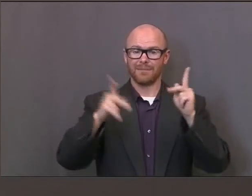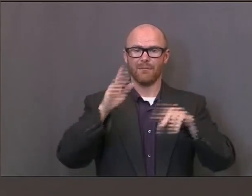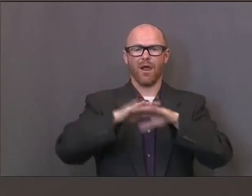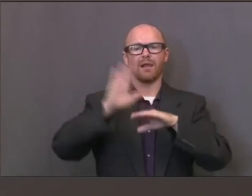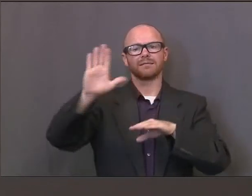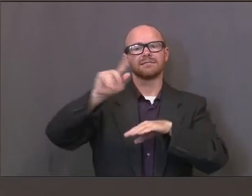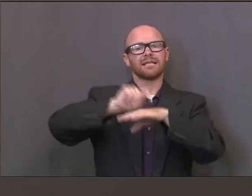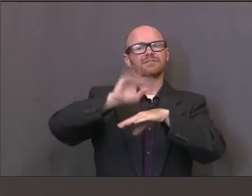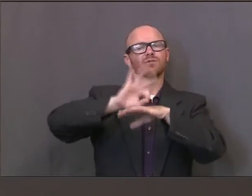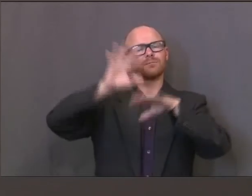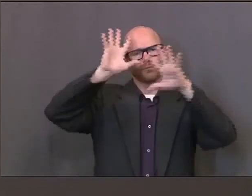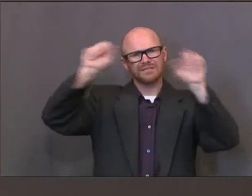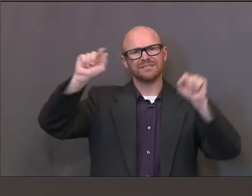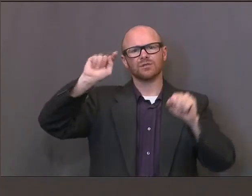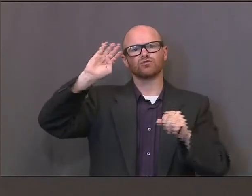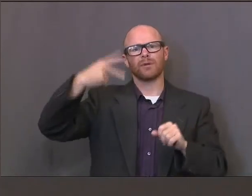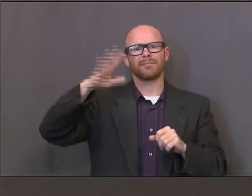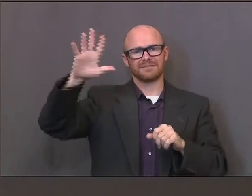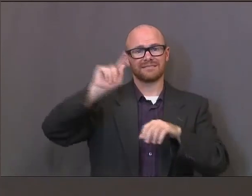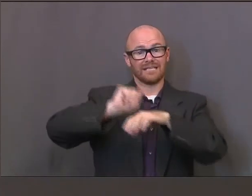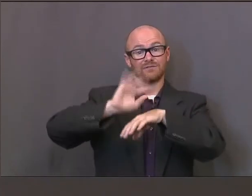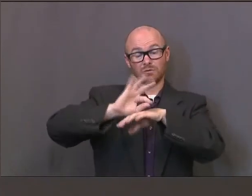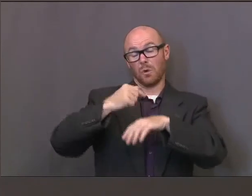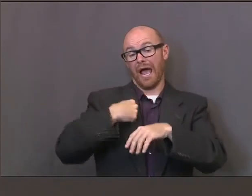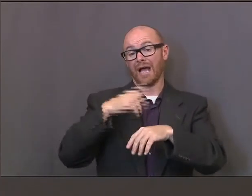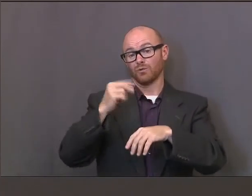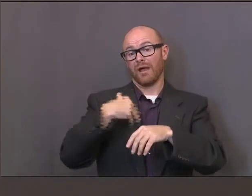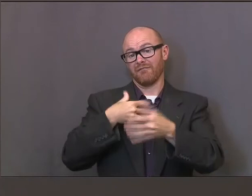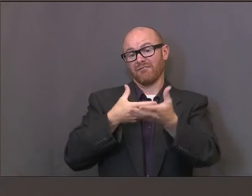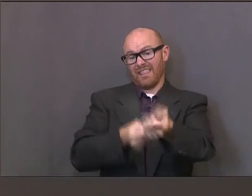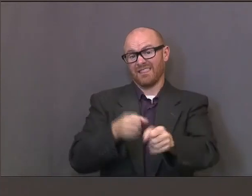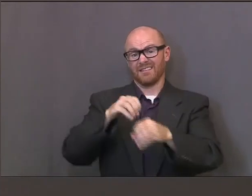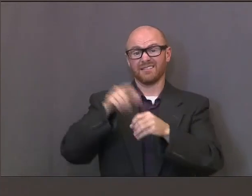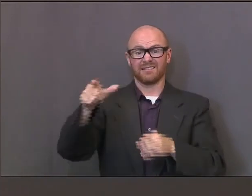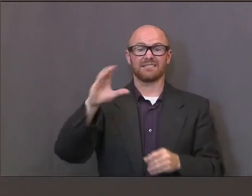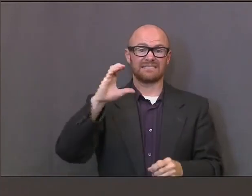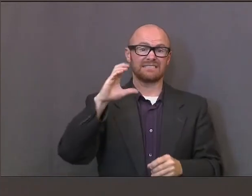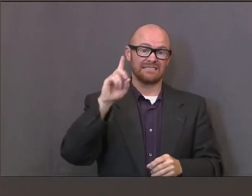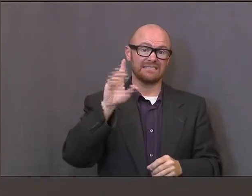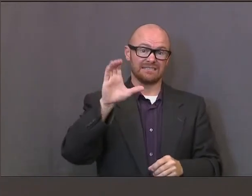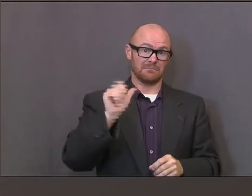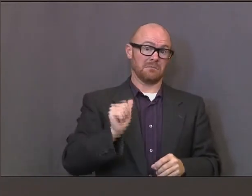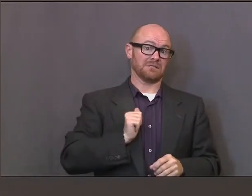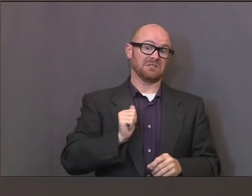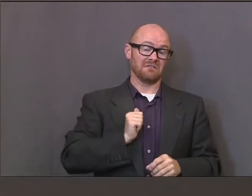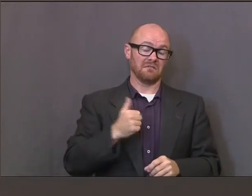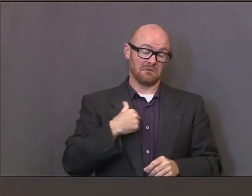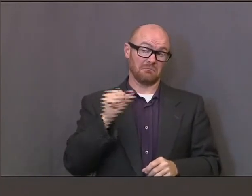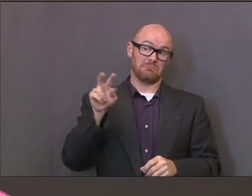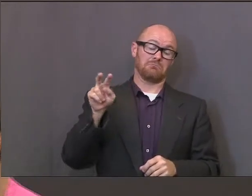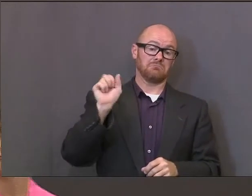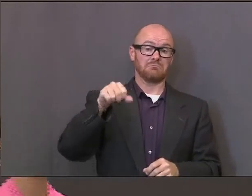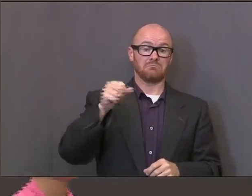agencies. So I still have a lot of faith in the CDC moving forward with the amount of expertise they have on staff.